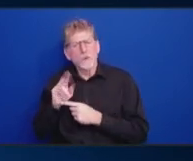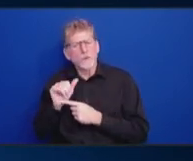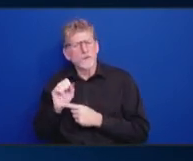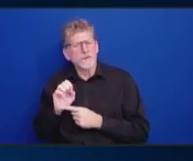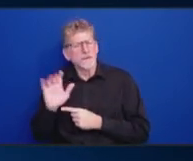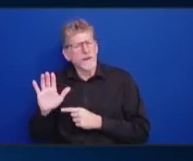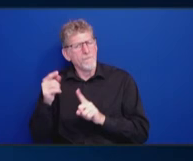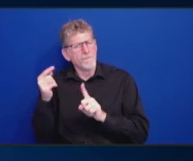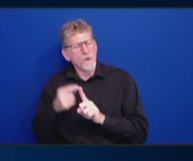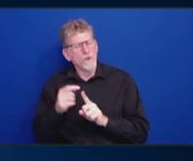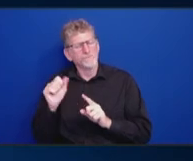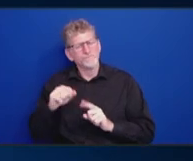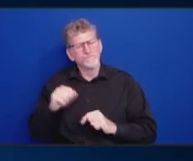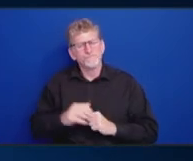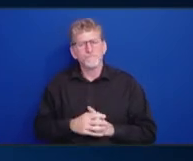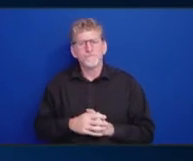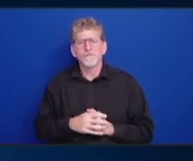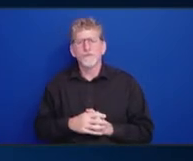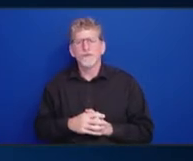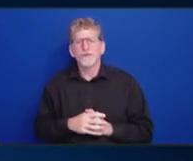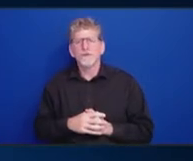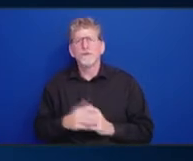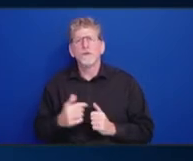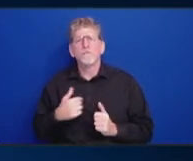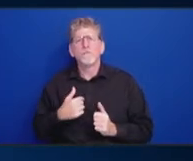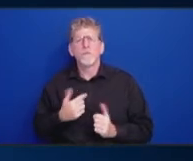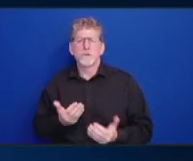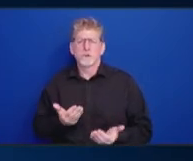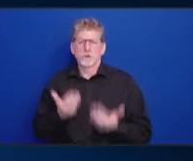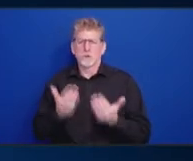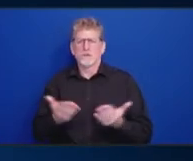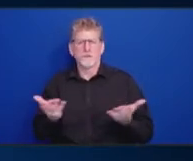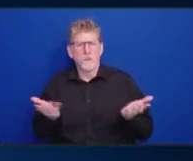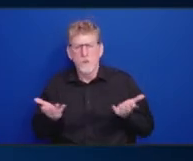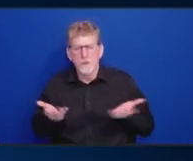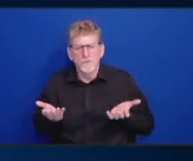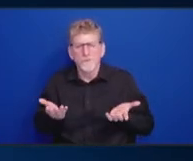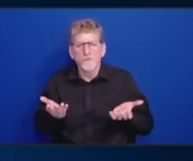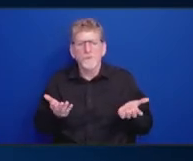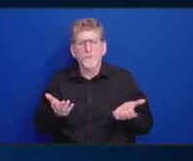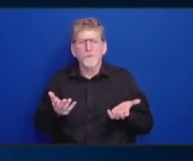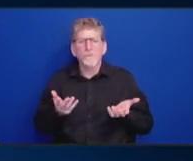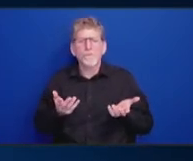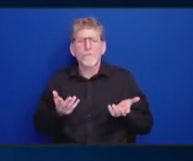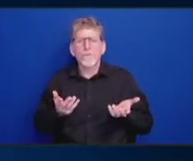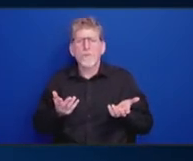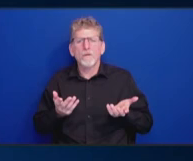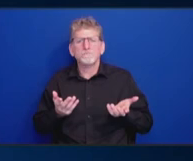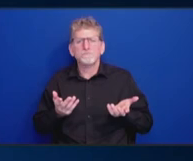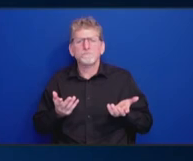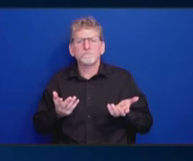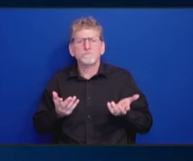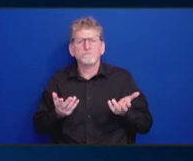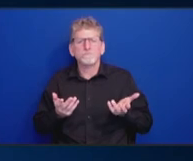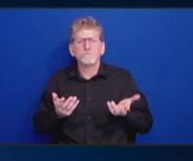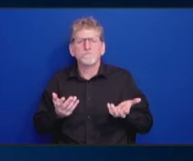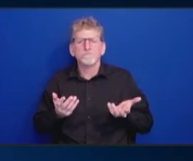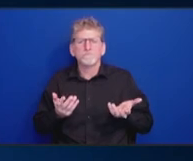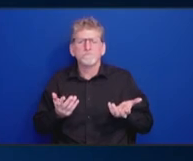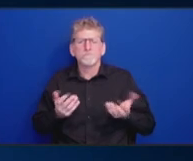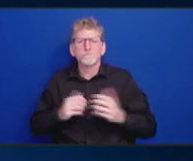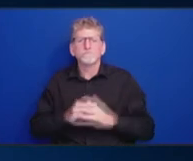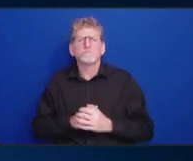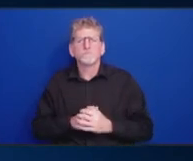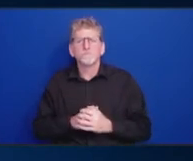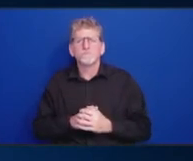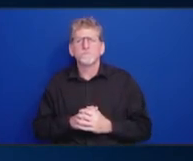suggest, and again, I suggest that we have fewer main subcommittees. And within